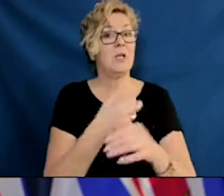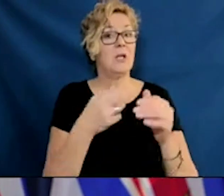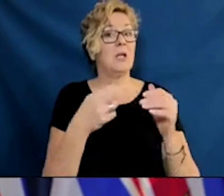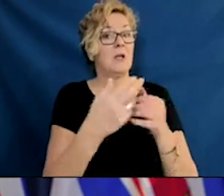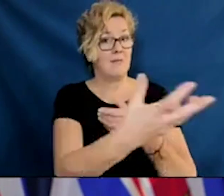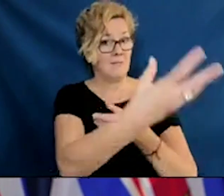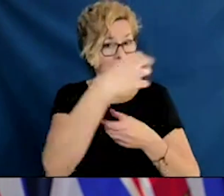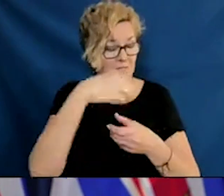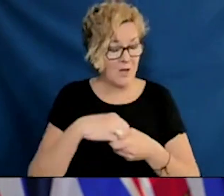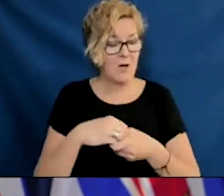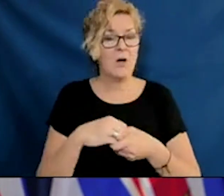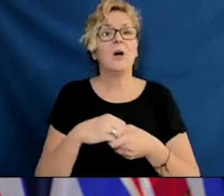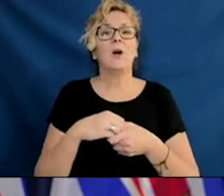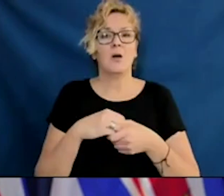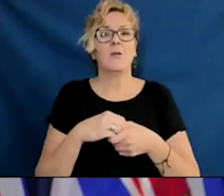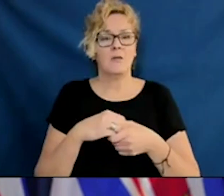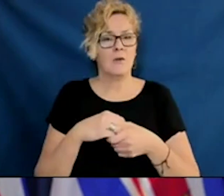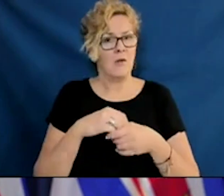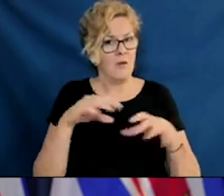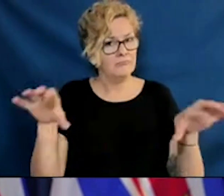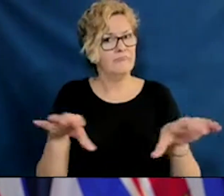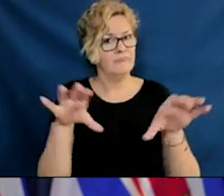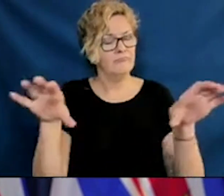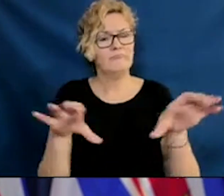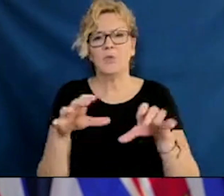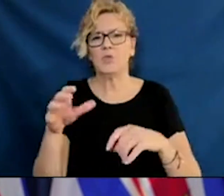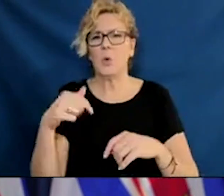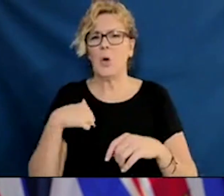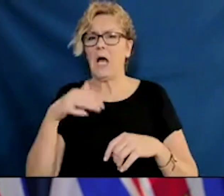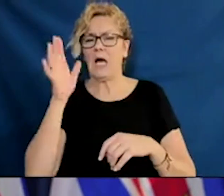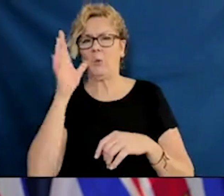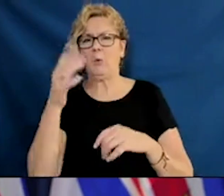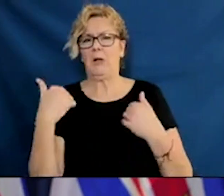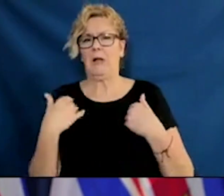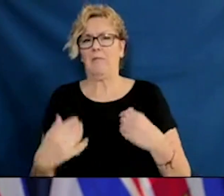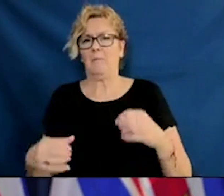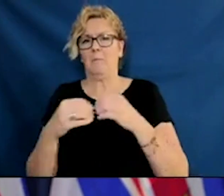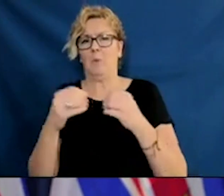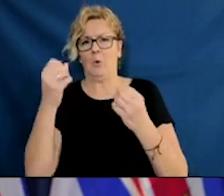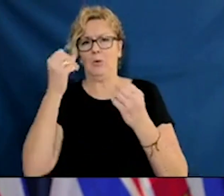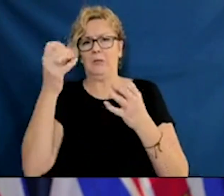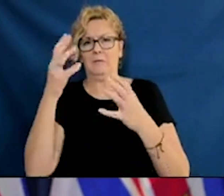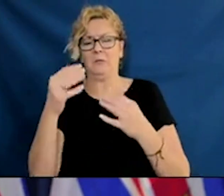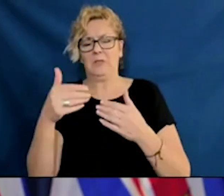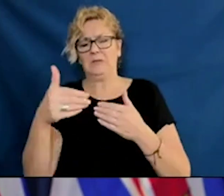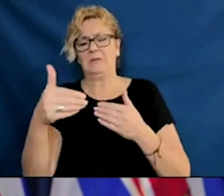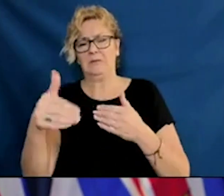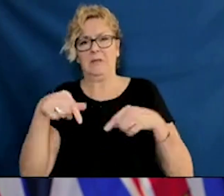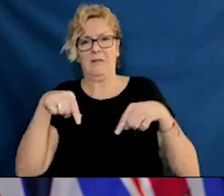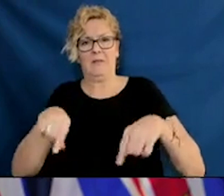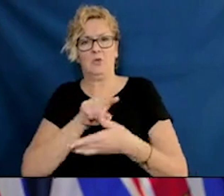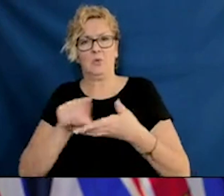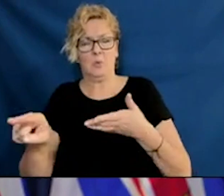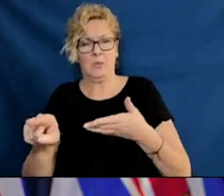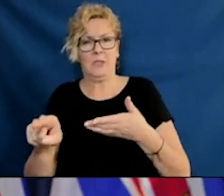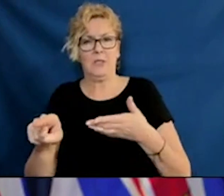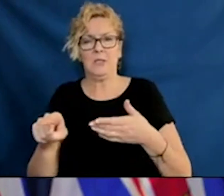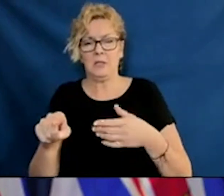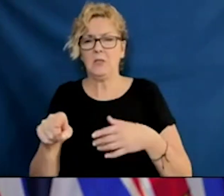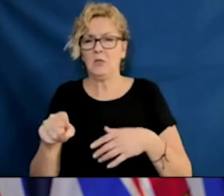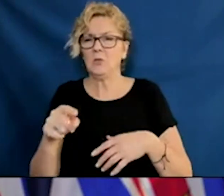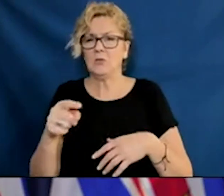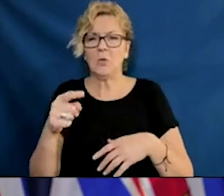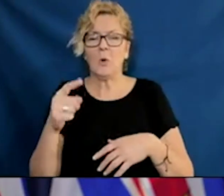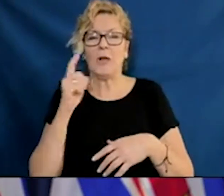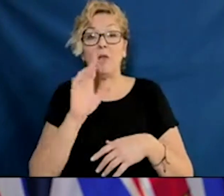And I'll be reporting this week in some detail on that. And so if I think in the next couple of days, you'll